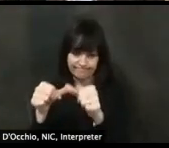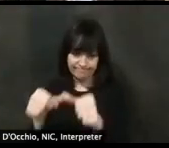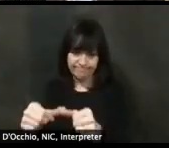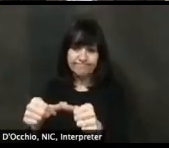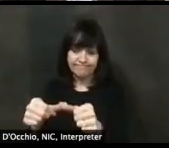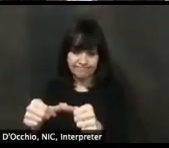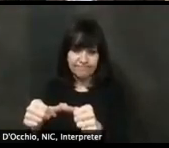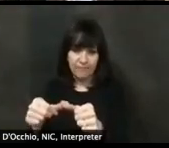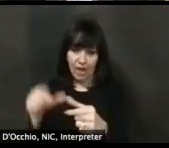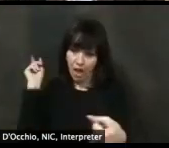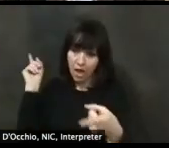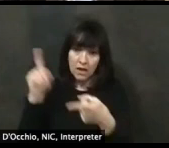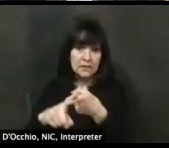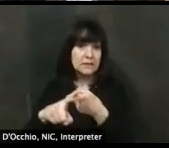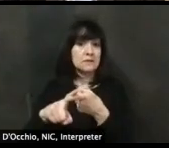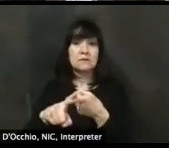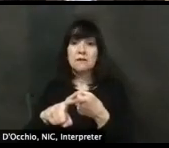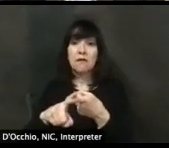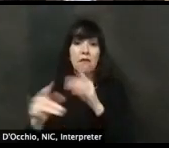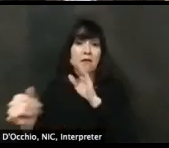until the vaccine is widespread.